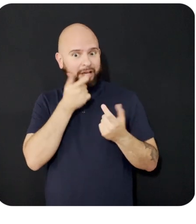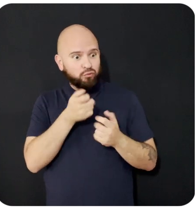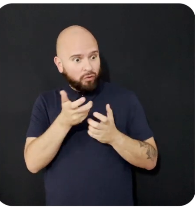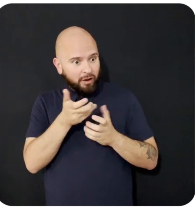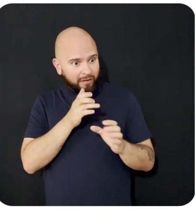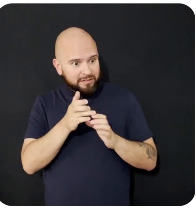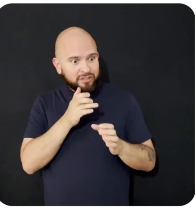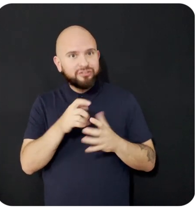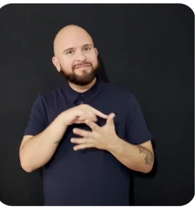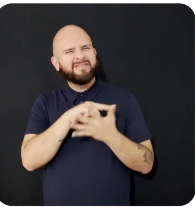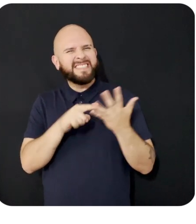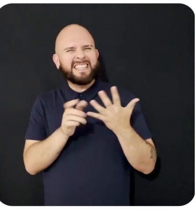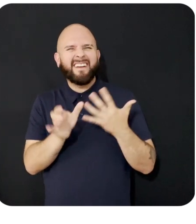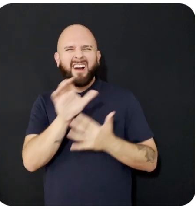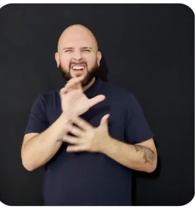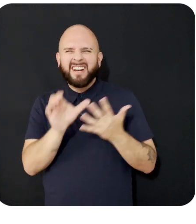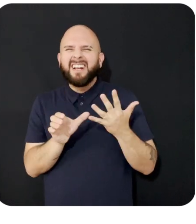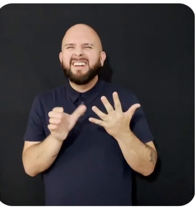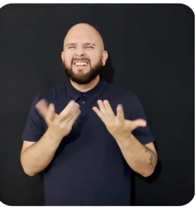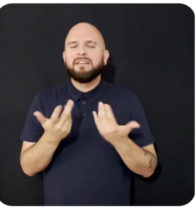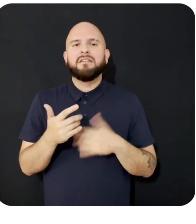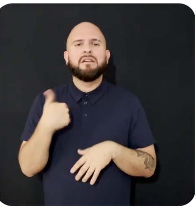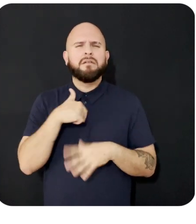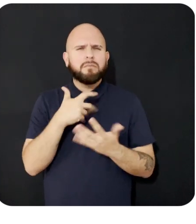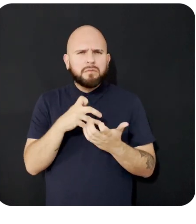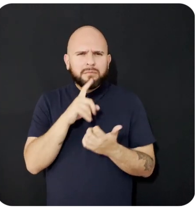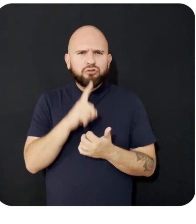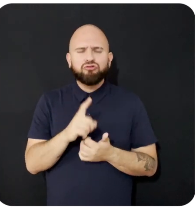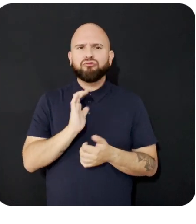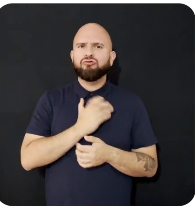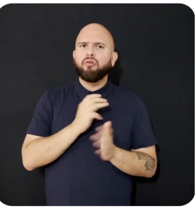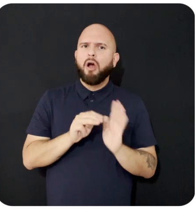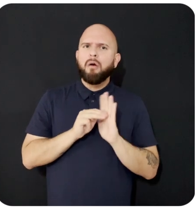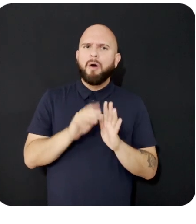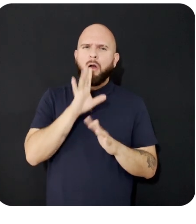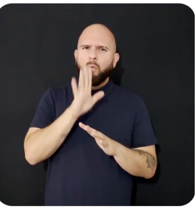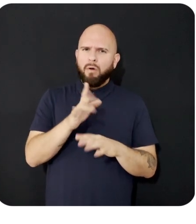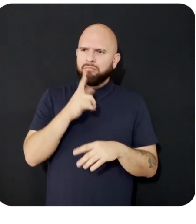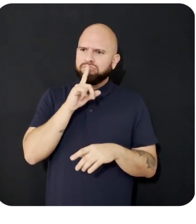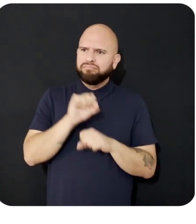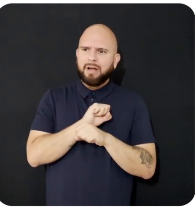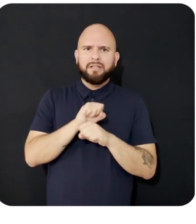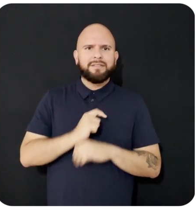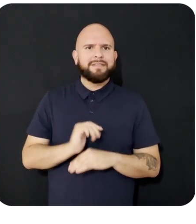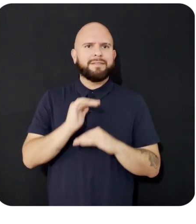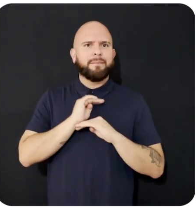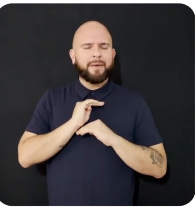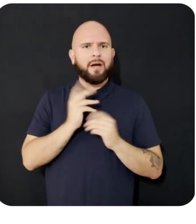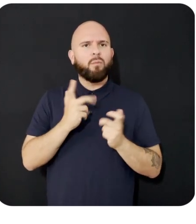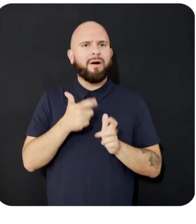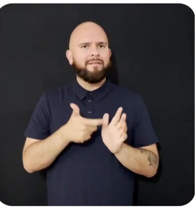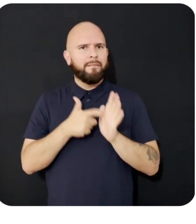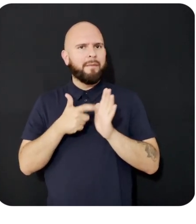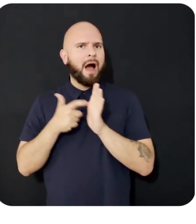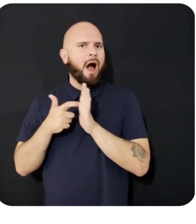to ensure our model meets the nuanced demands of each role effectively.